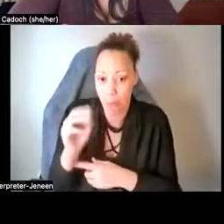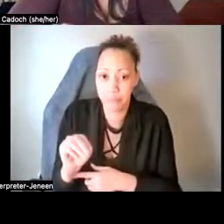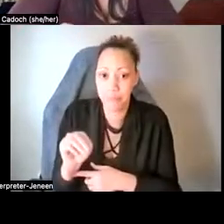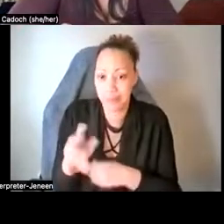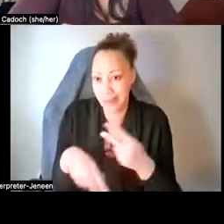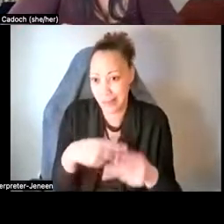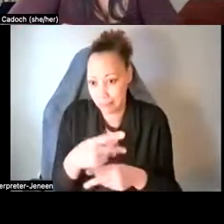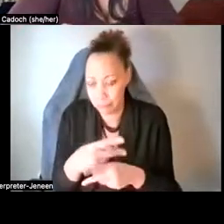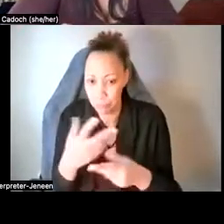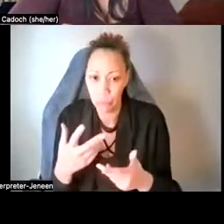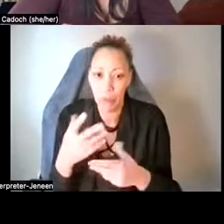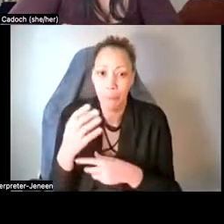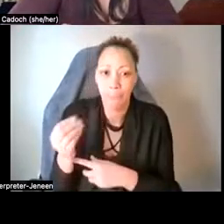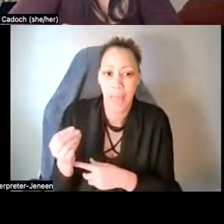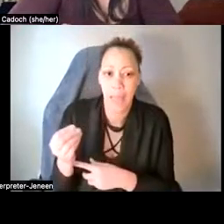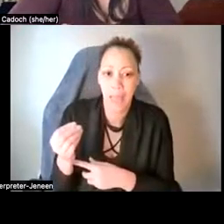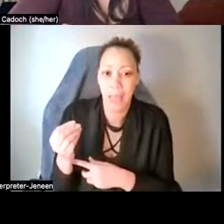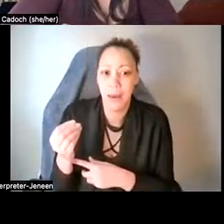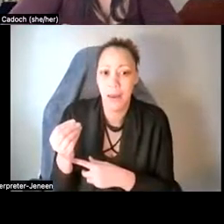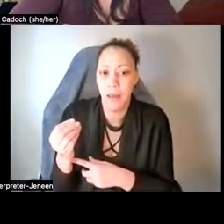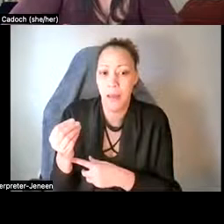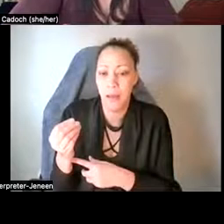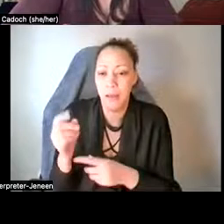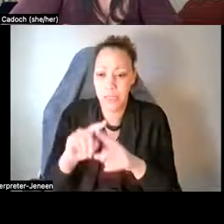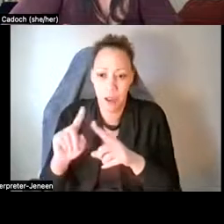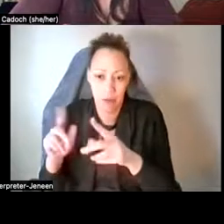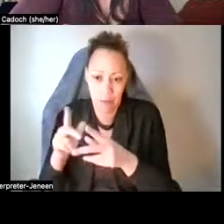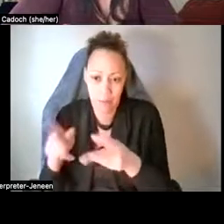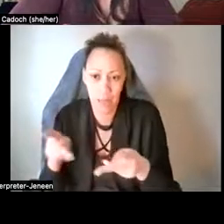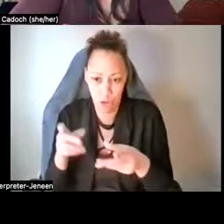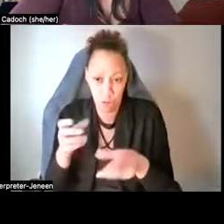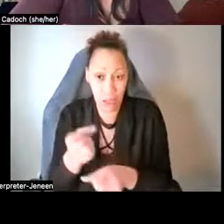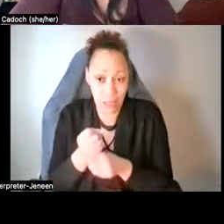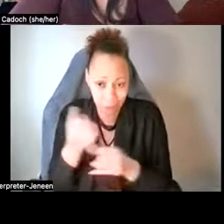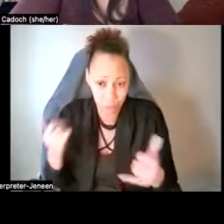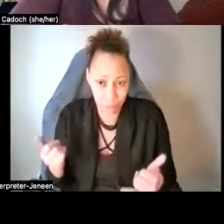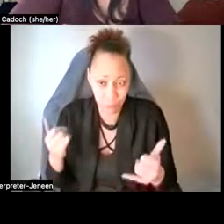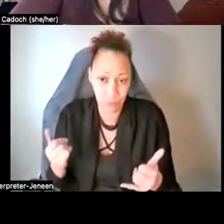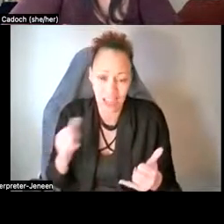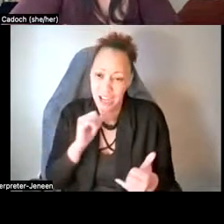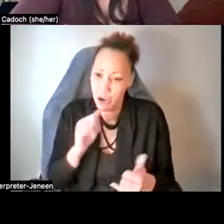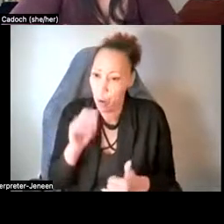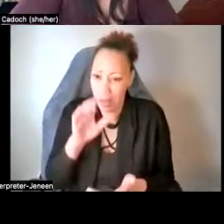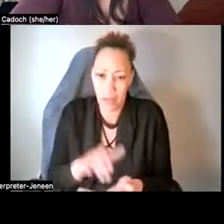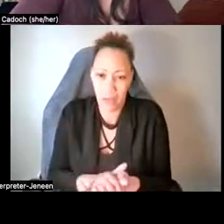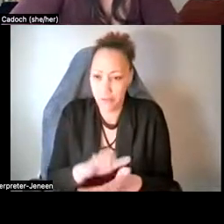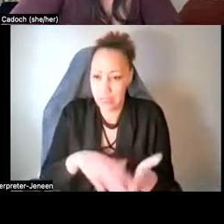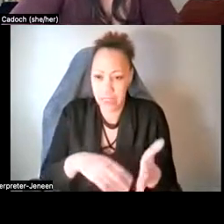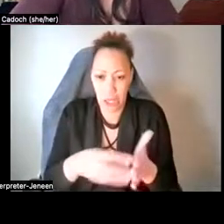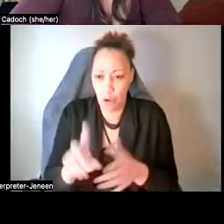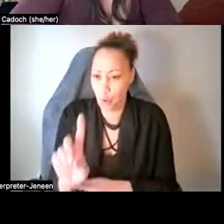Um, there are places that you can retrieve salvia currently. I don't believe it is a Schedule I substance,